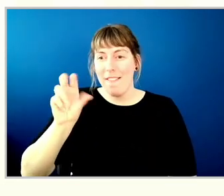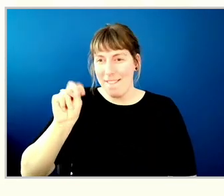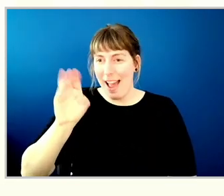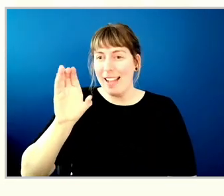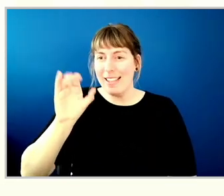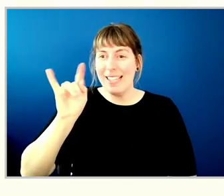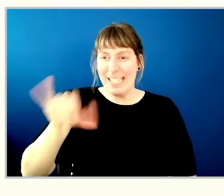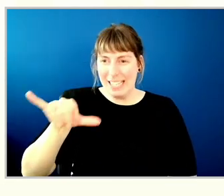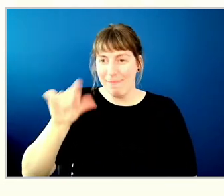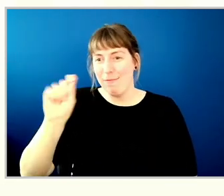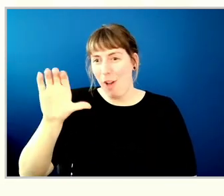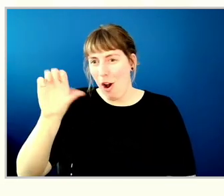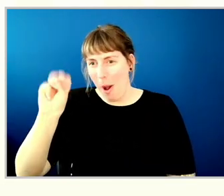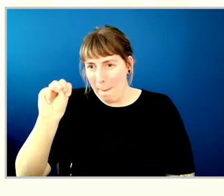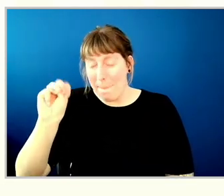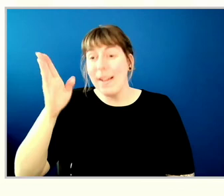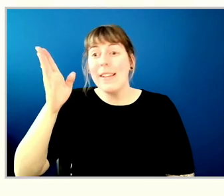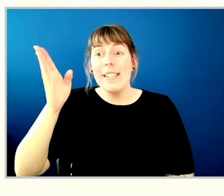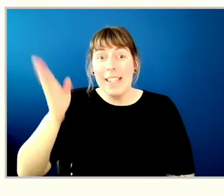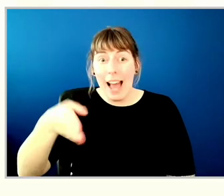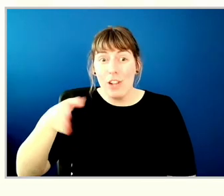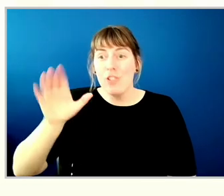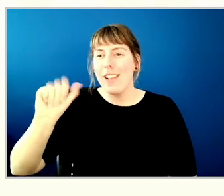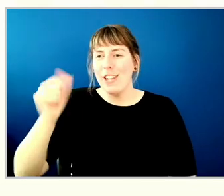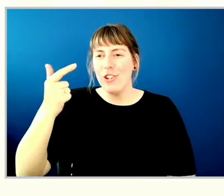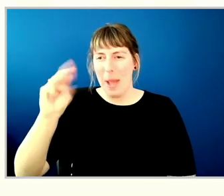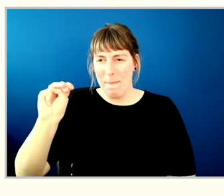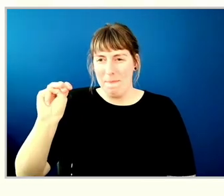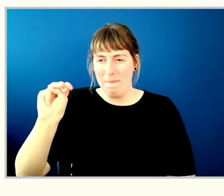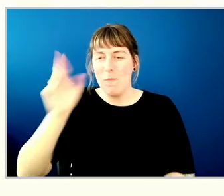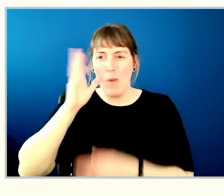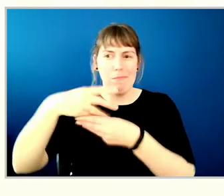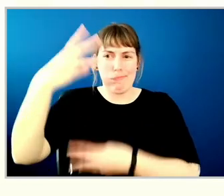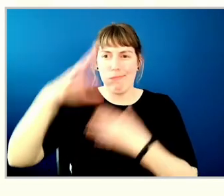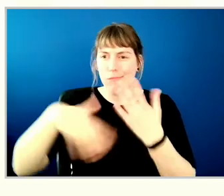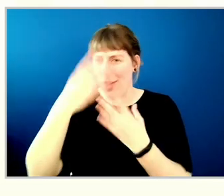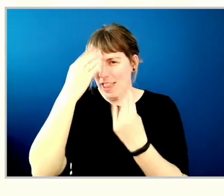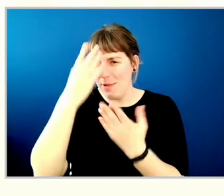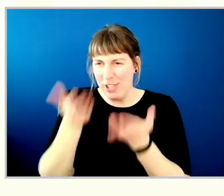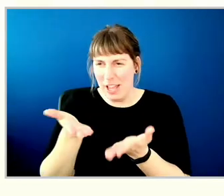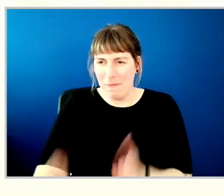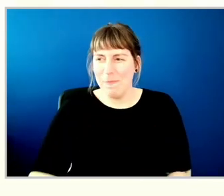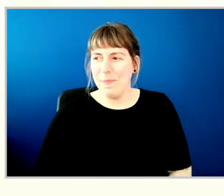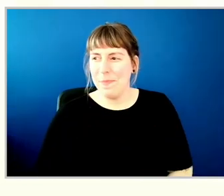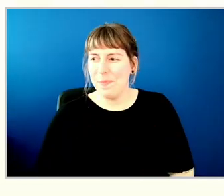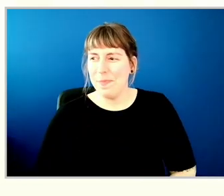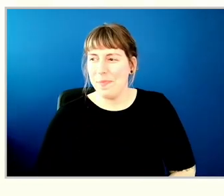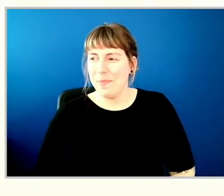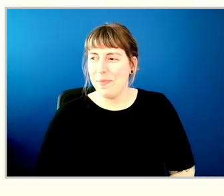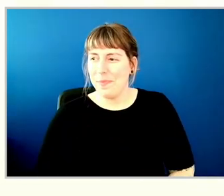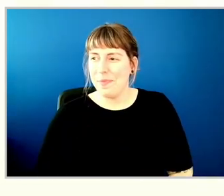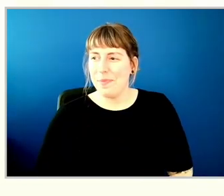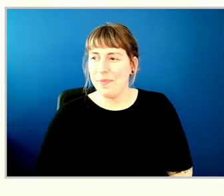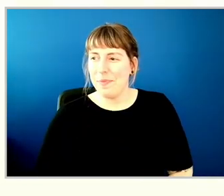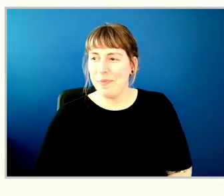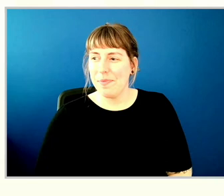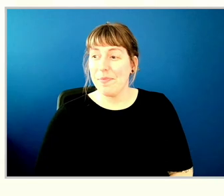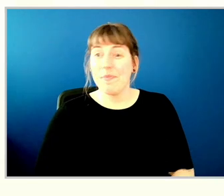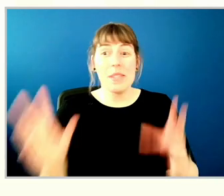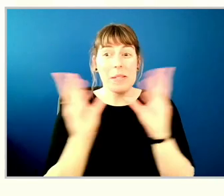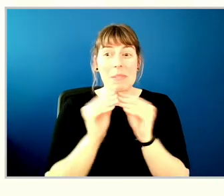.com slash AGM. I now call this meeting to order. Thank you.